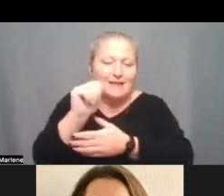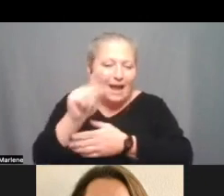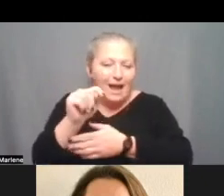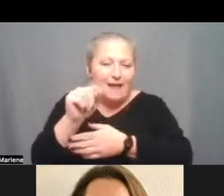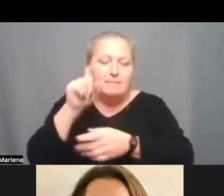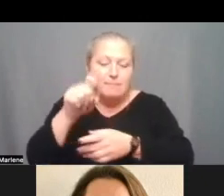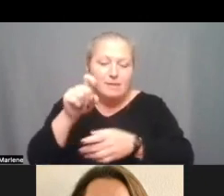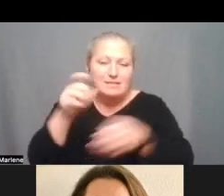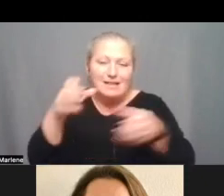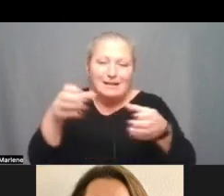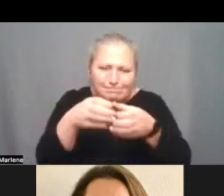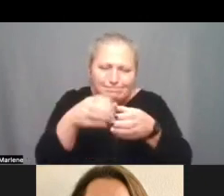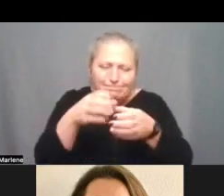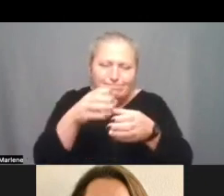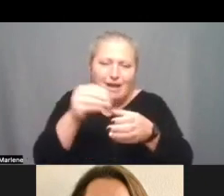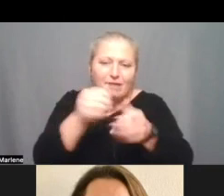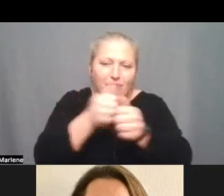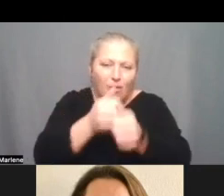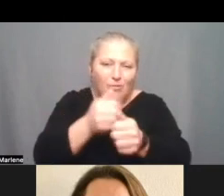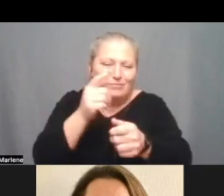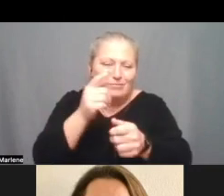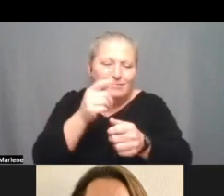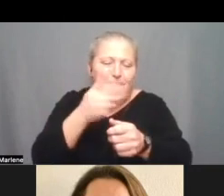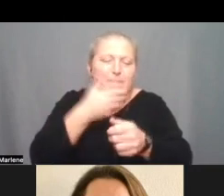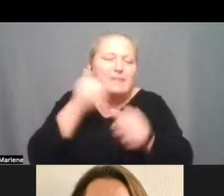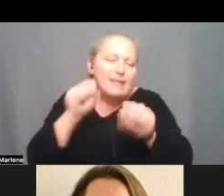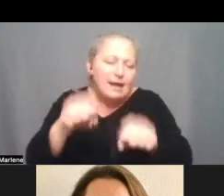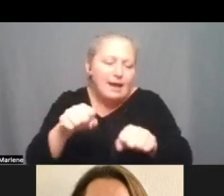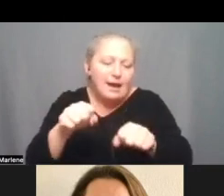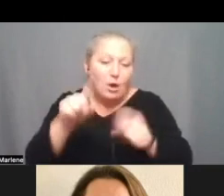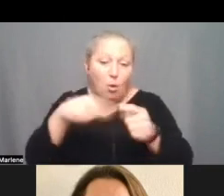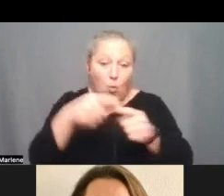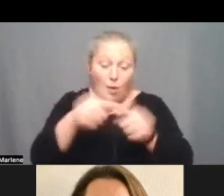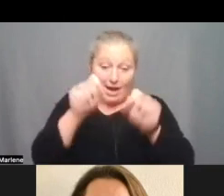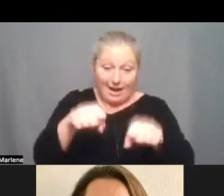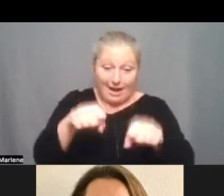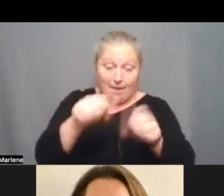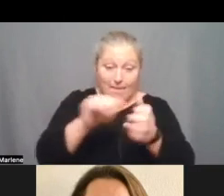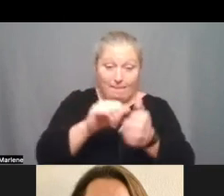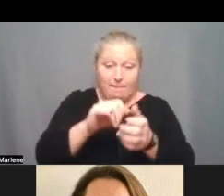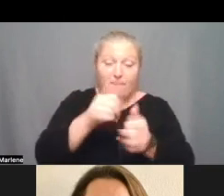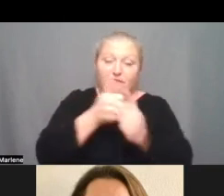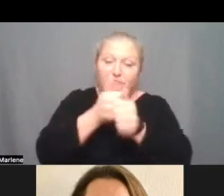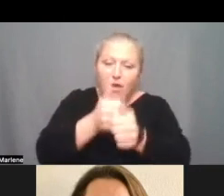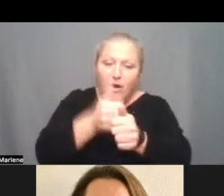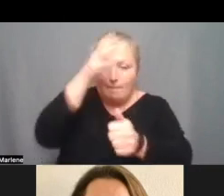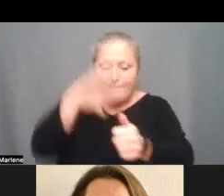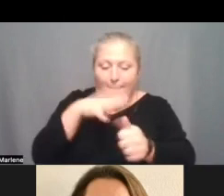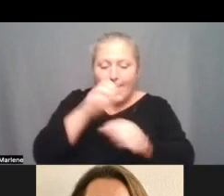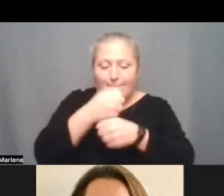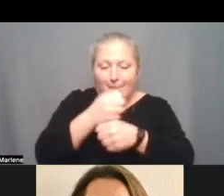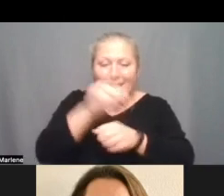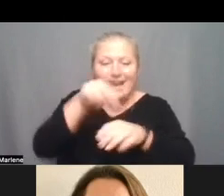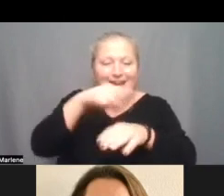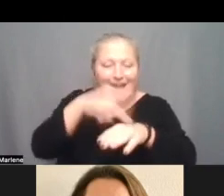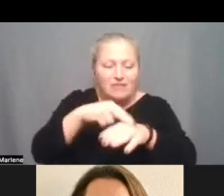contiguous to the extent possible that when possible, they may follow manmade and natural geographic features